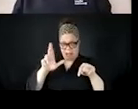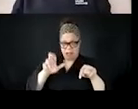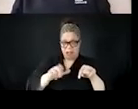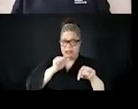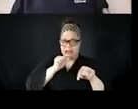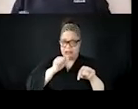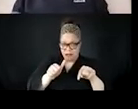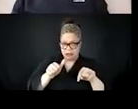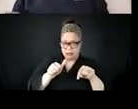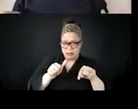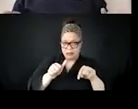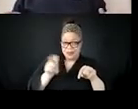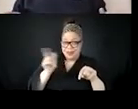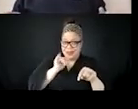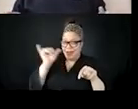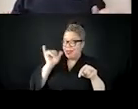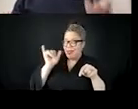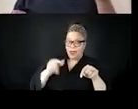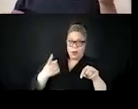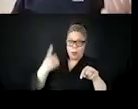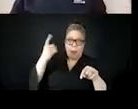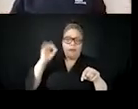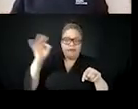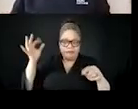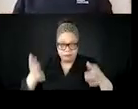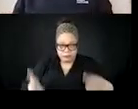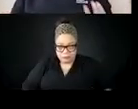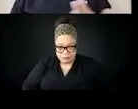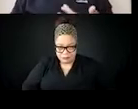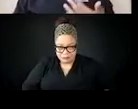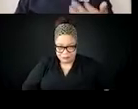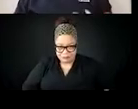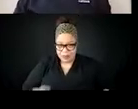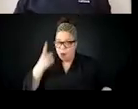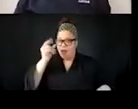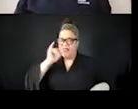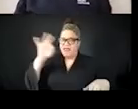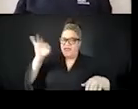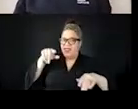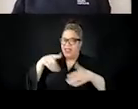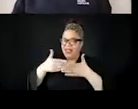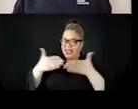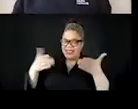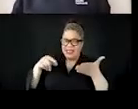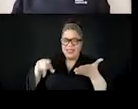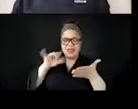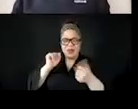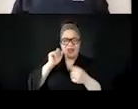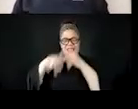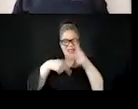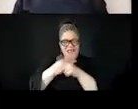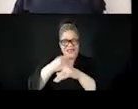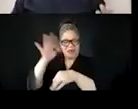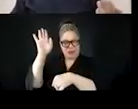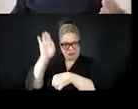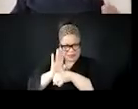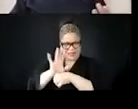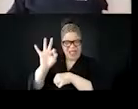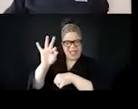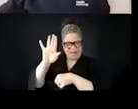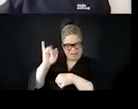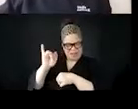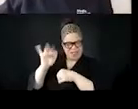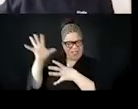engaging in, right? To, to try to peel away supporters from Black freedom movements. Um, Erin?